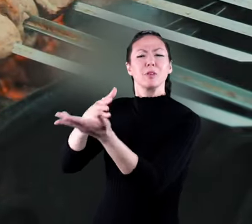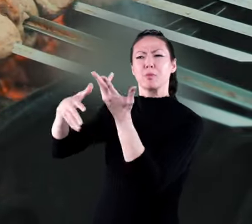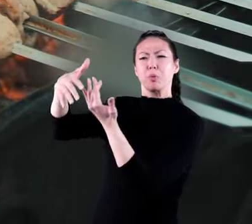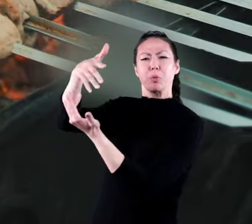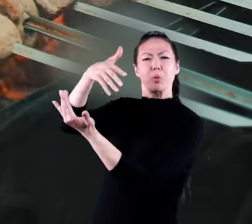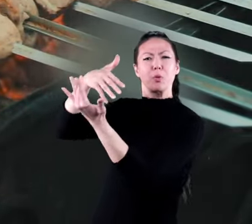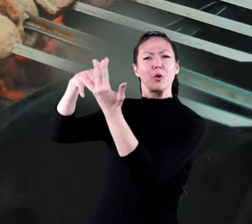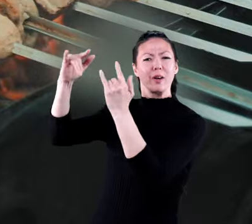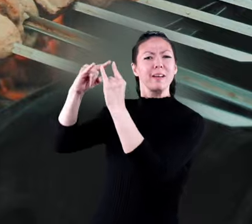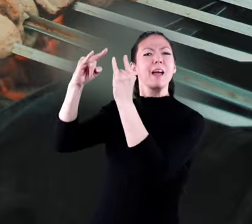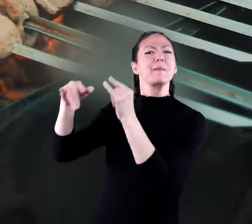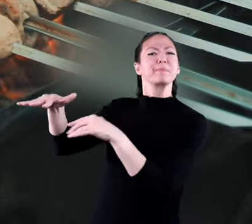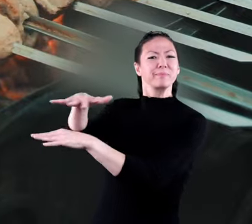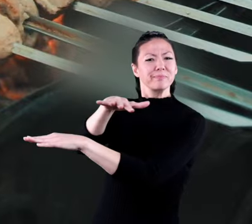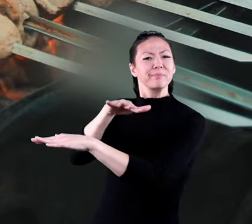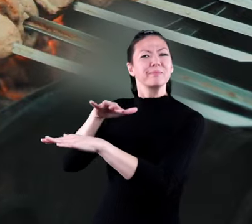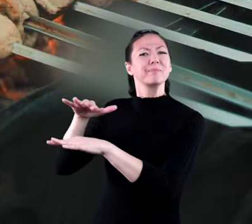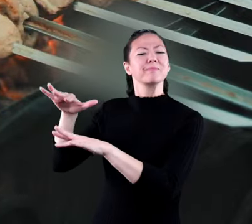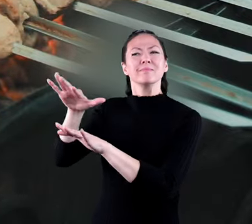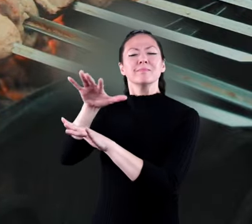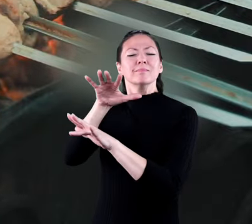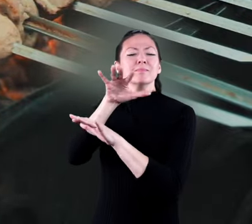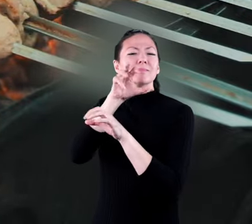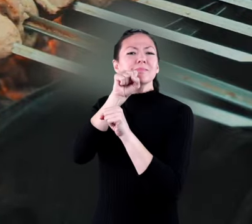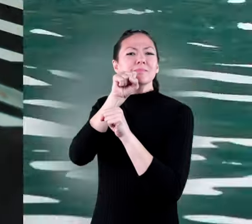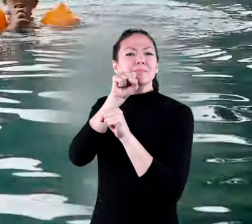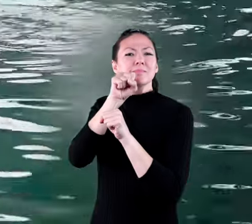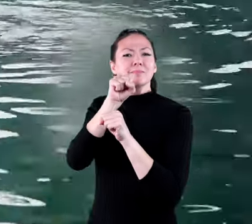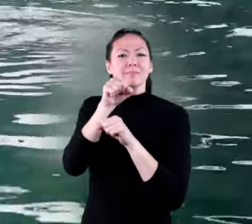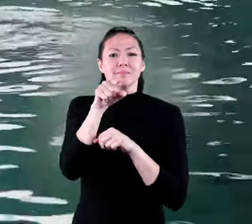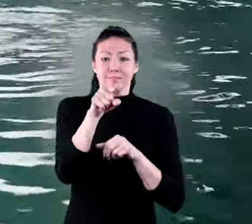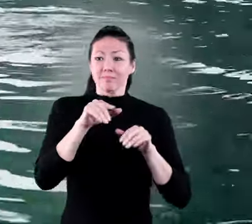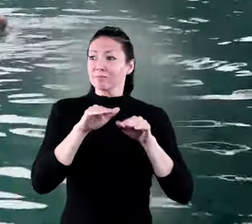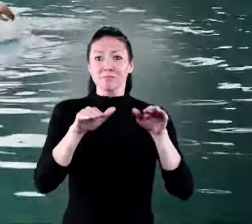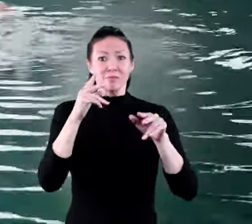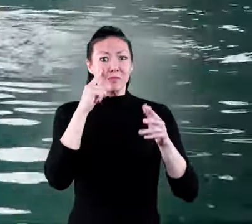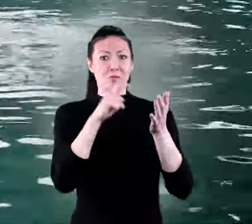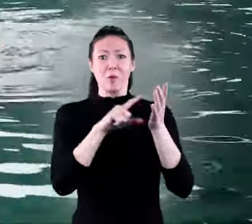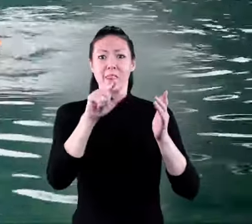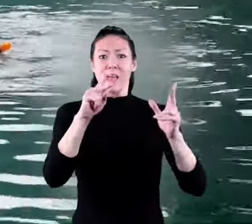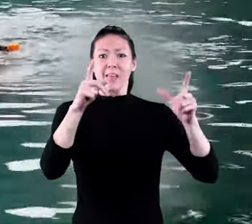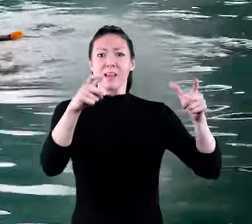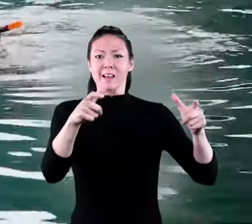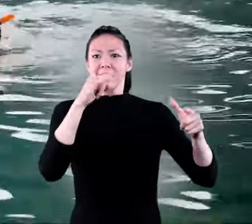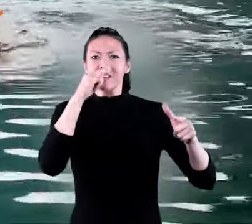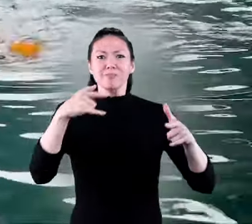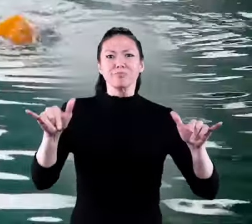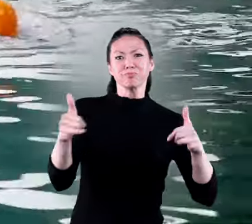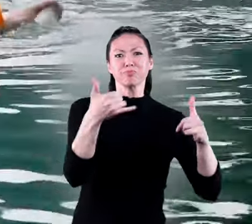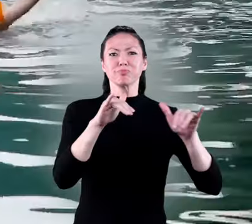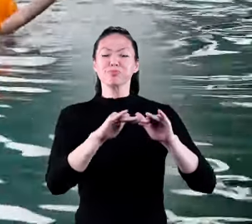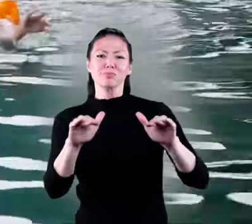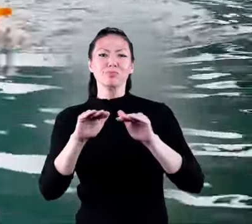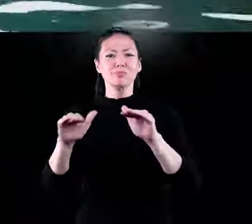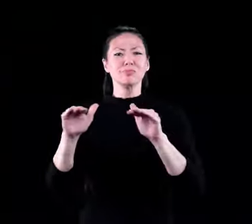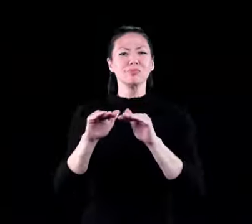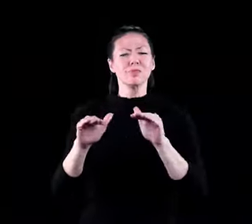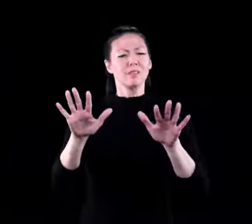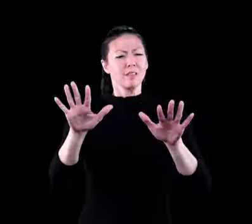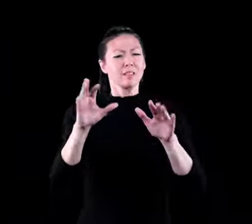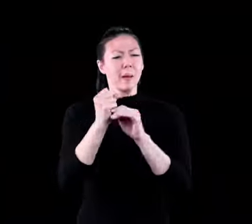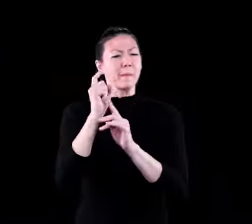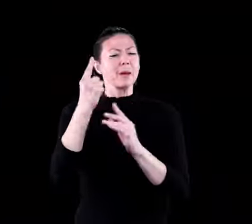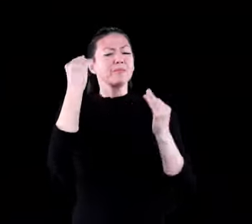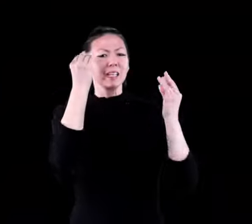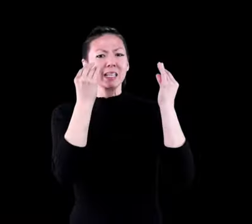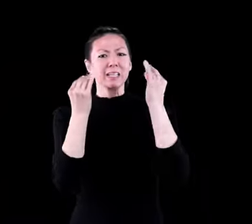can smell the food and the smoke from their campfire when you get to the lake you notice kids playing in the water take